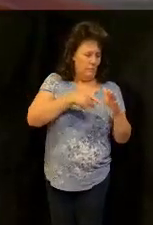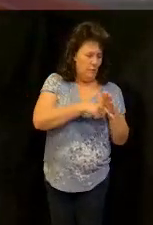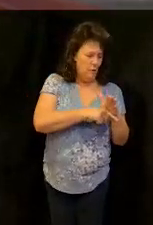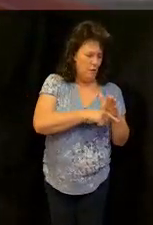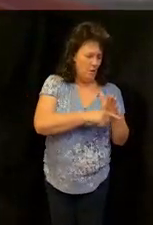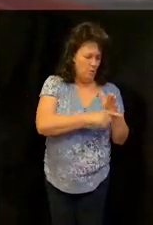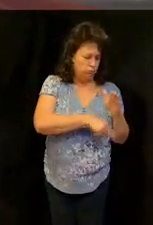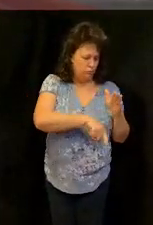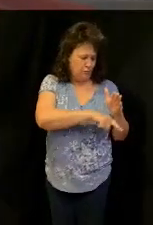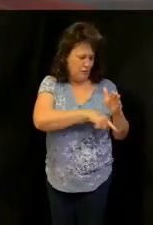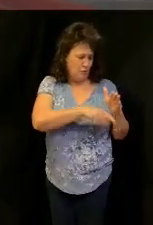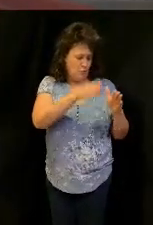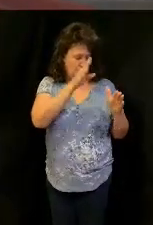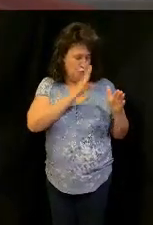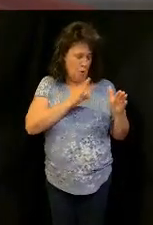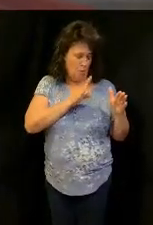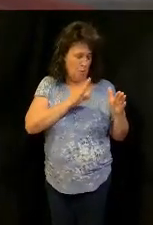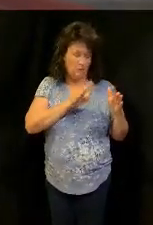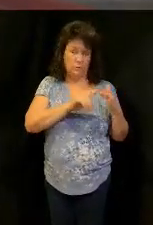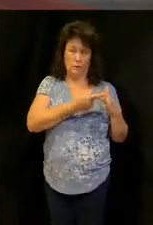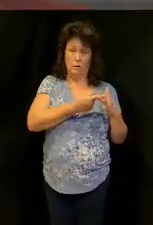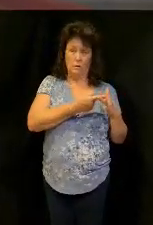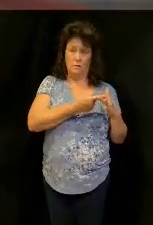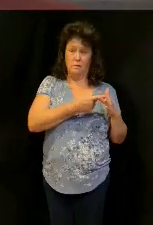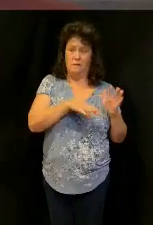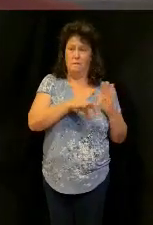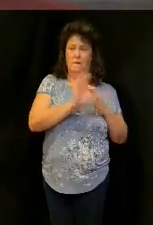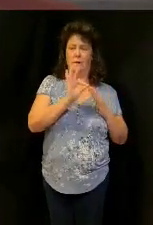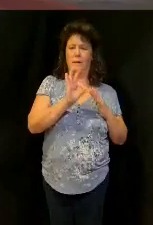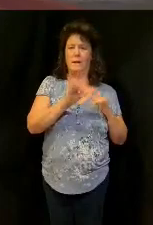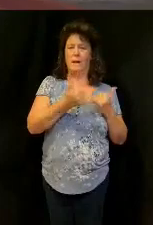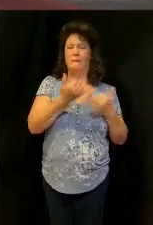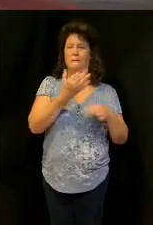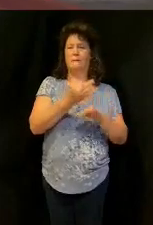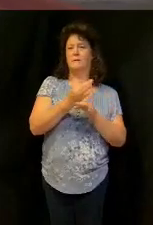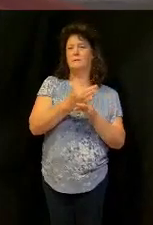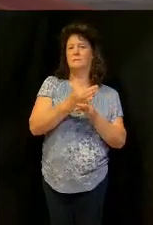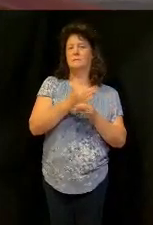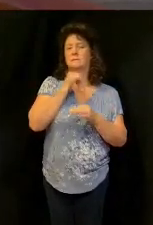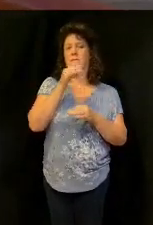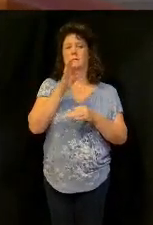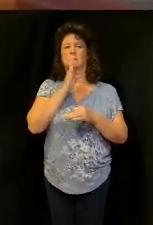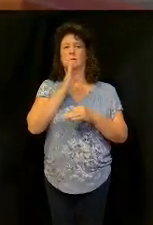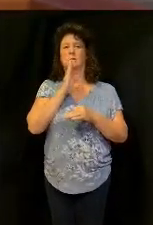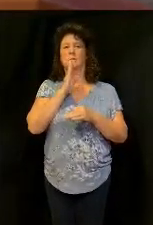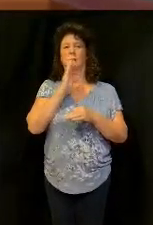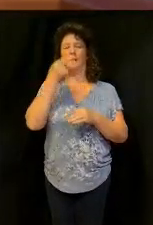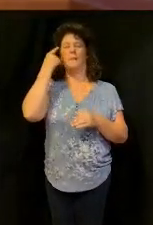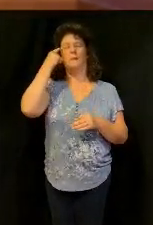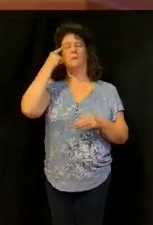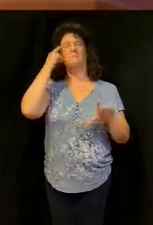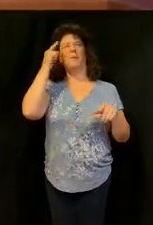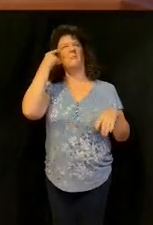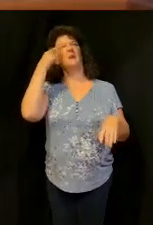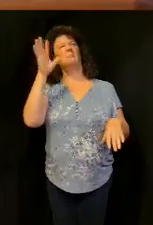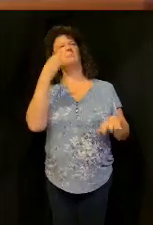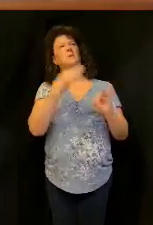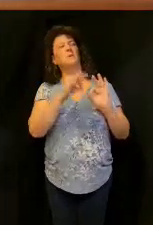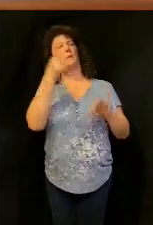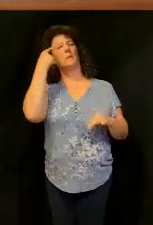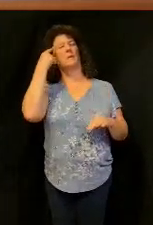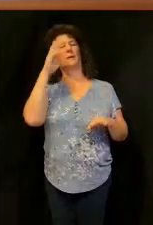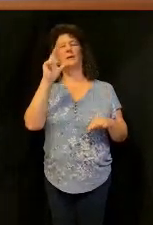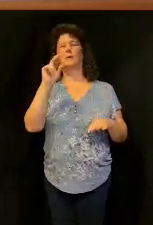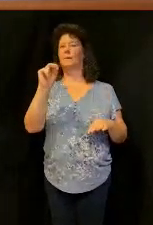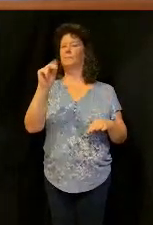Get down here at the heart, and find out why you've done this. He's not just talking about, consider, well, I'm just thinking, No, no, he said, listen, I need you to